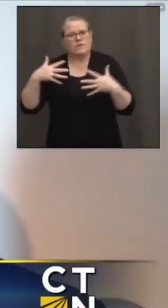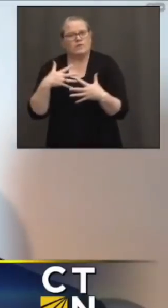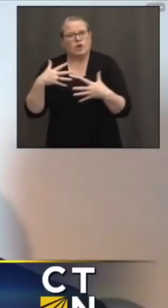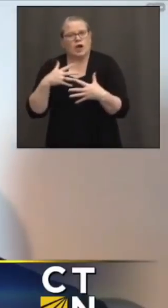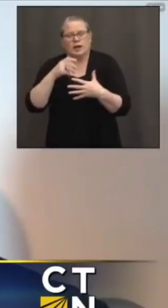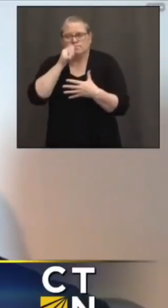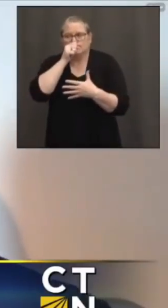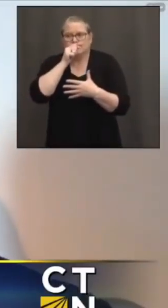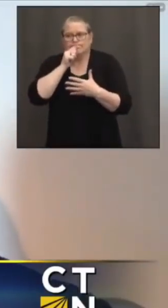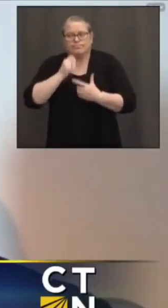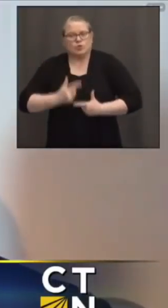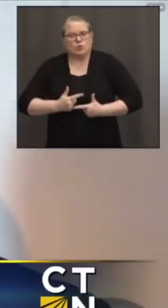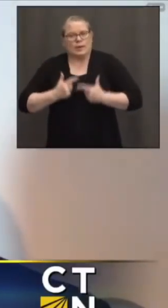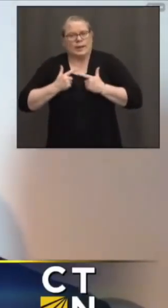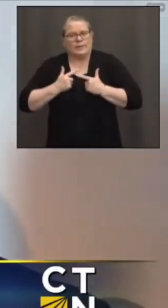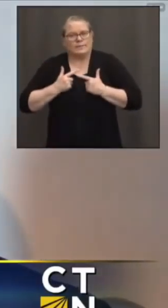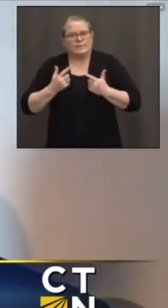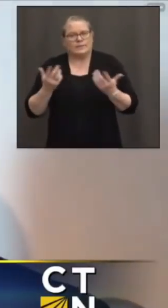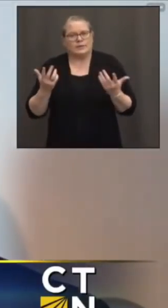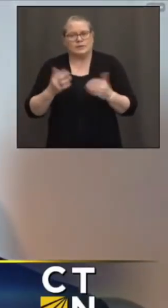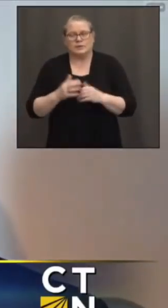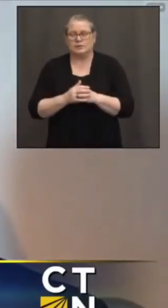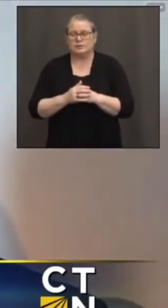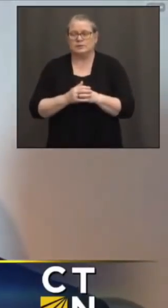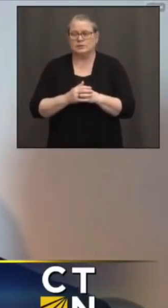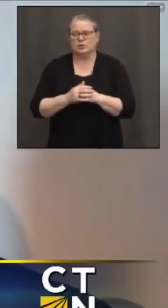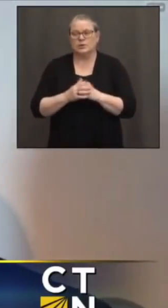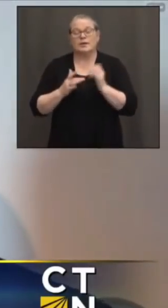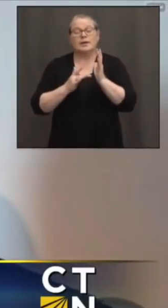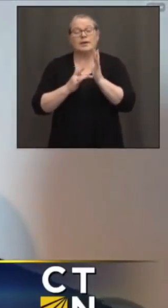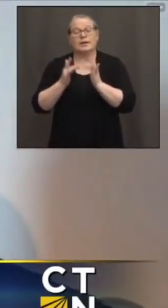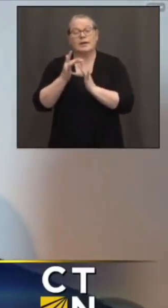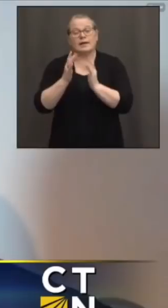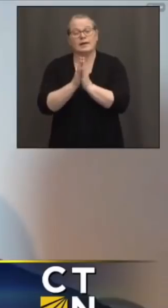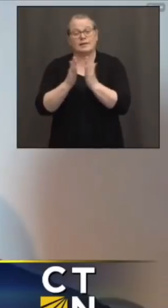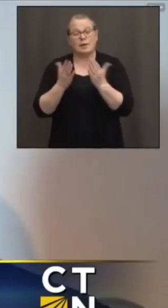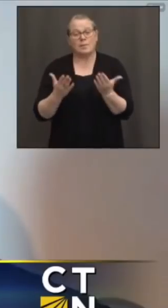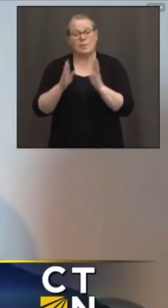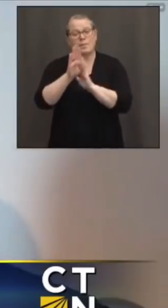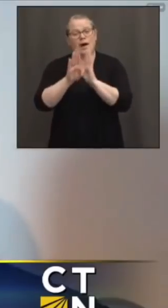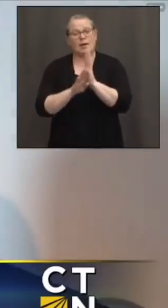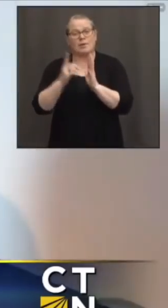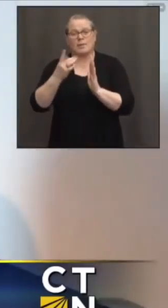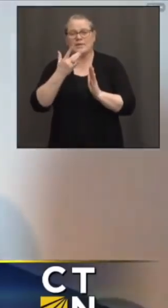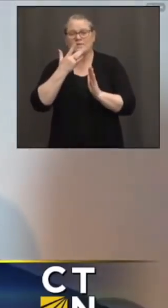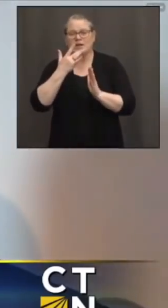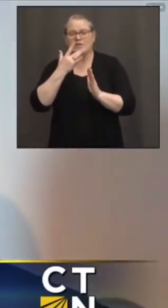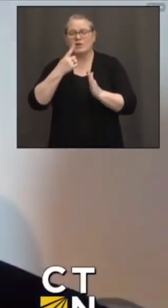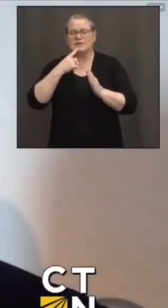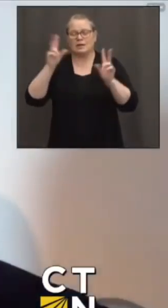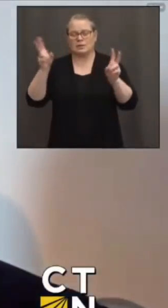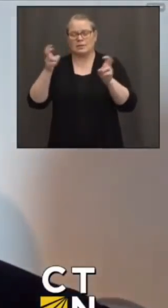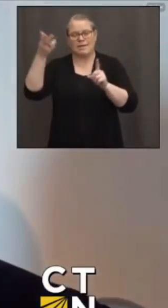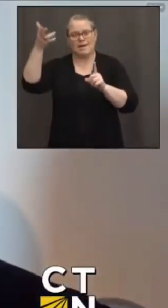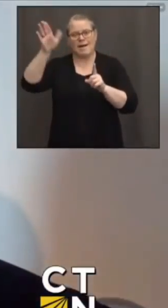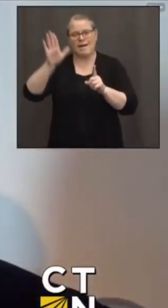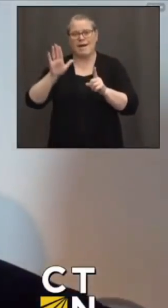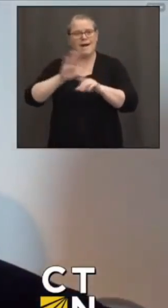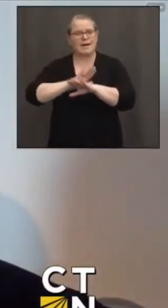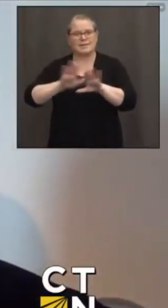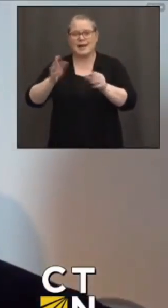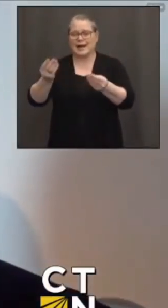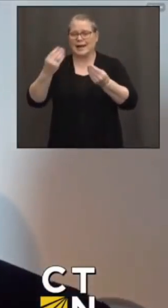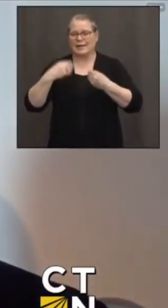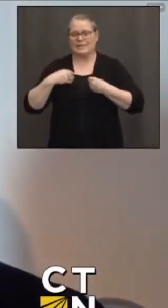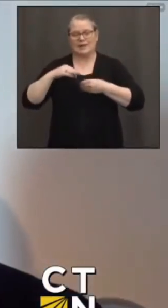And one of my favorite Bible verses says, God has not given us a spirit of fear, but a power, love, and a